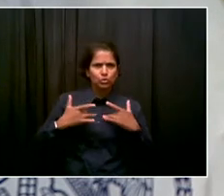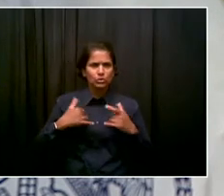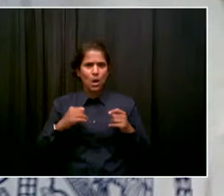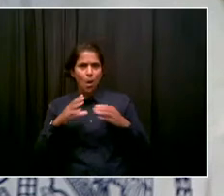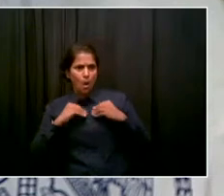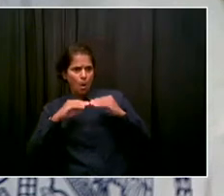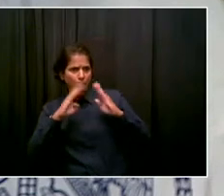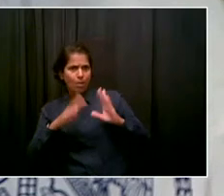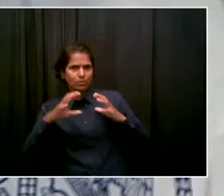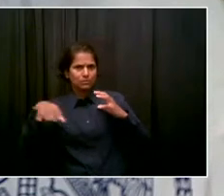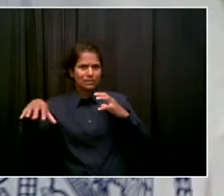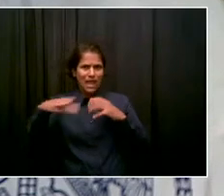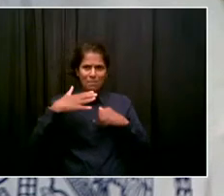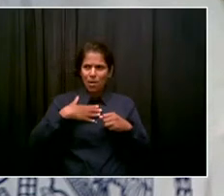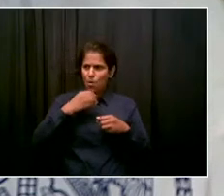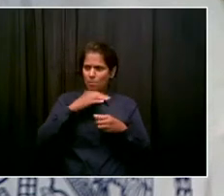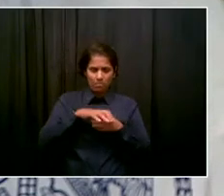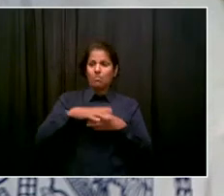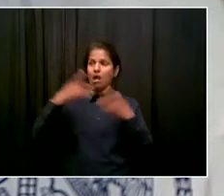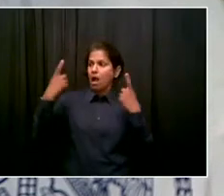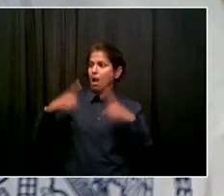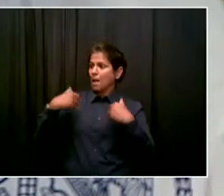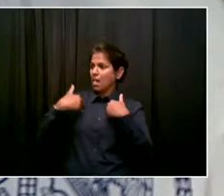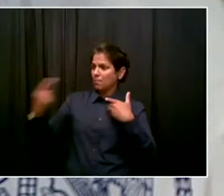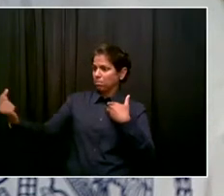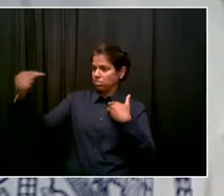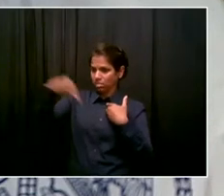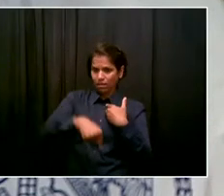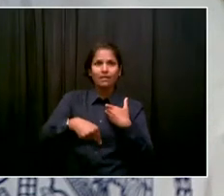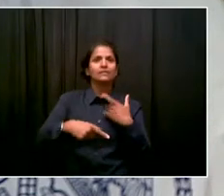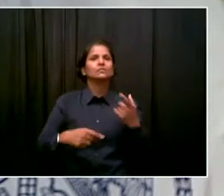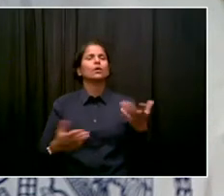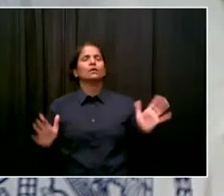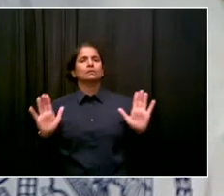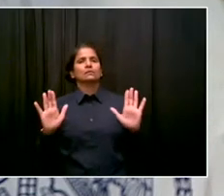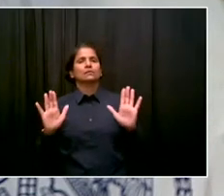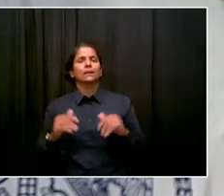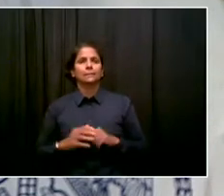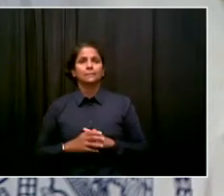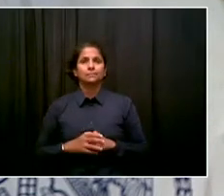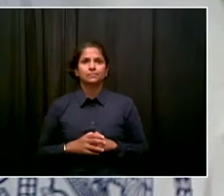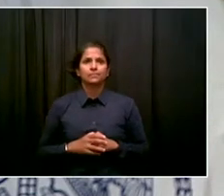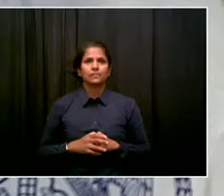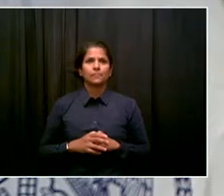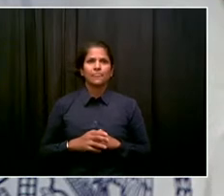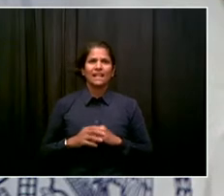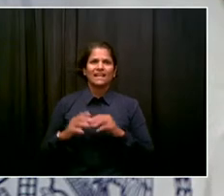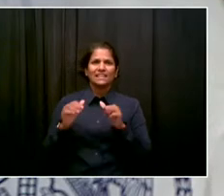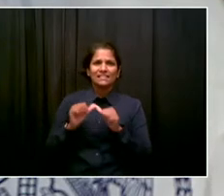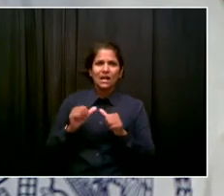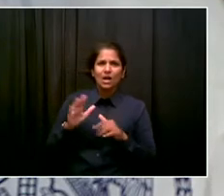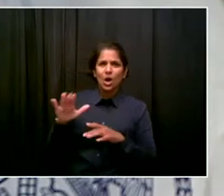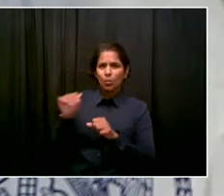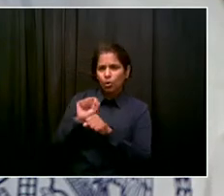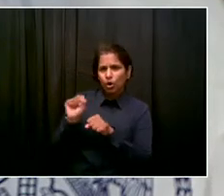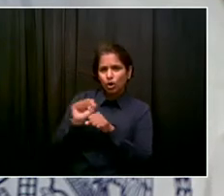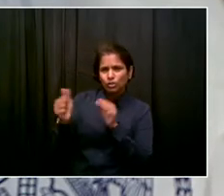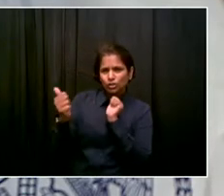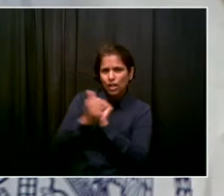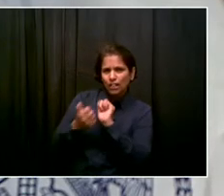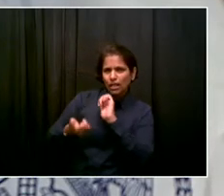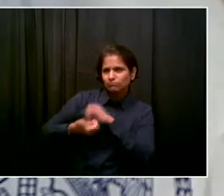All I can say is we're going to keep working with the people of Staten Island to address these issues in a smart and effective and a humane way.